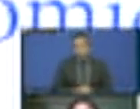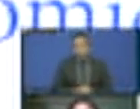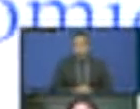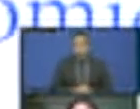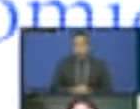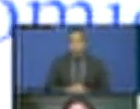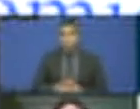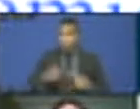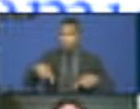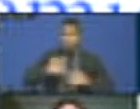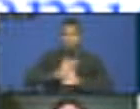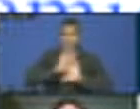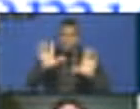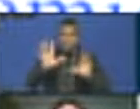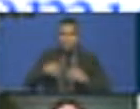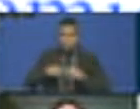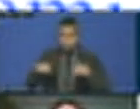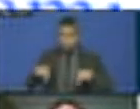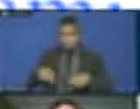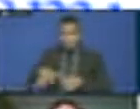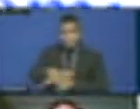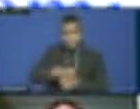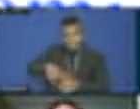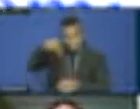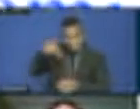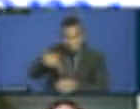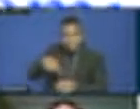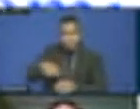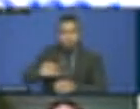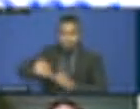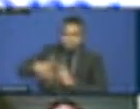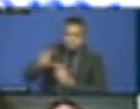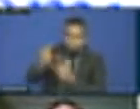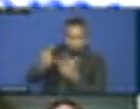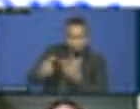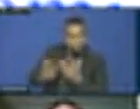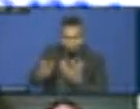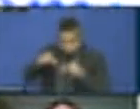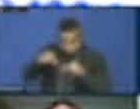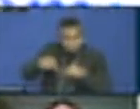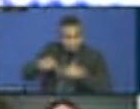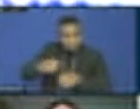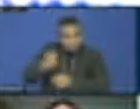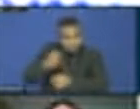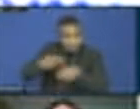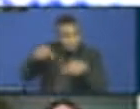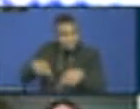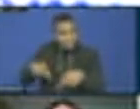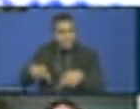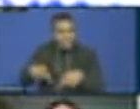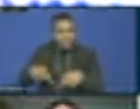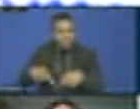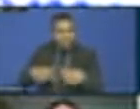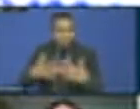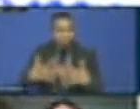transform settlements, when we transform localities of any size for that matter, we transform societies. And therein we also